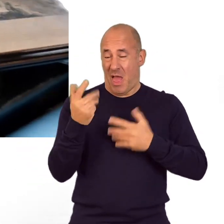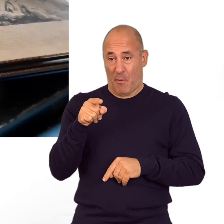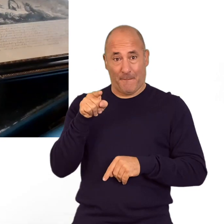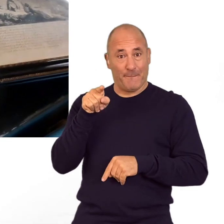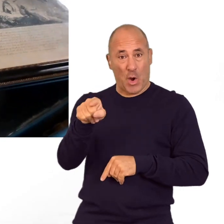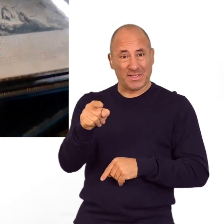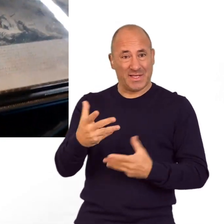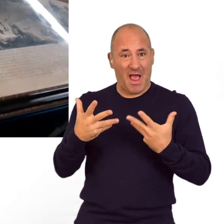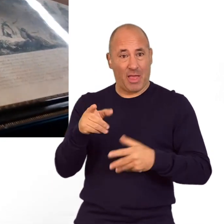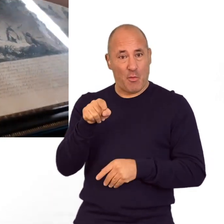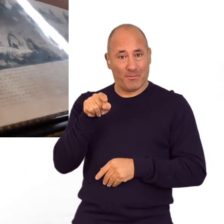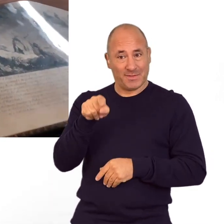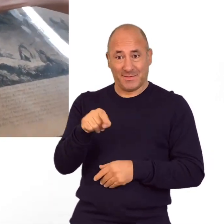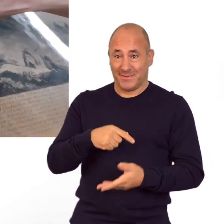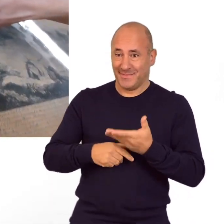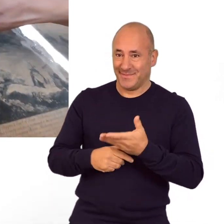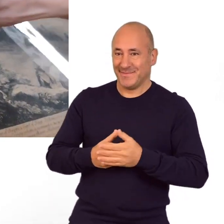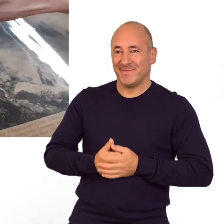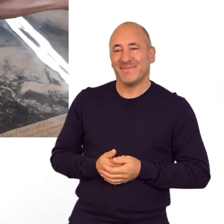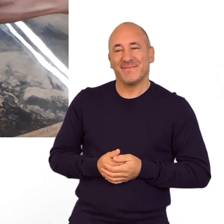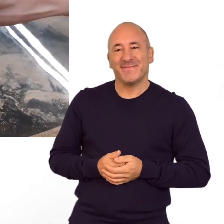Vicki's just pointing at it now.